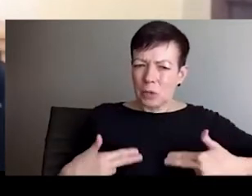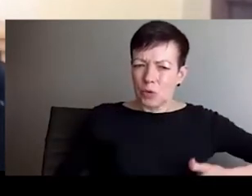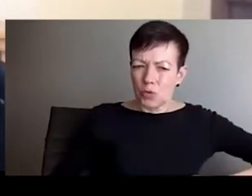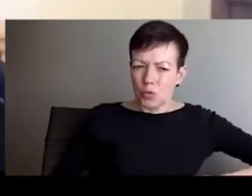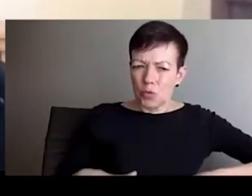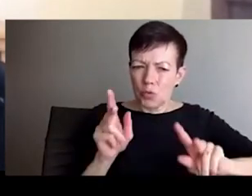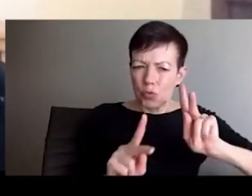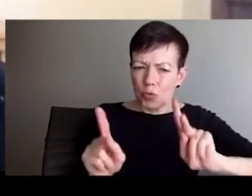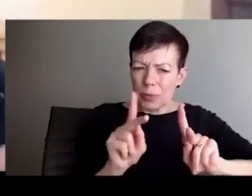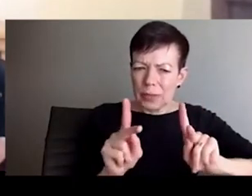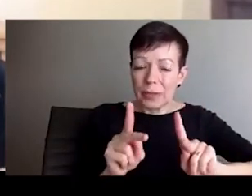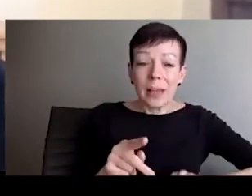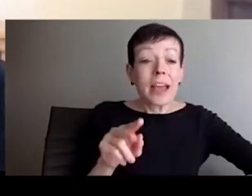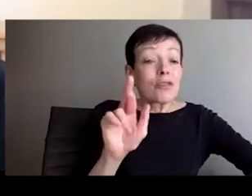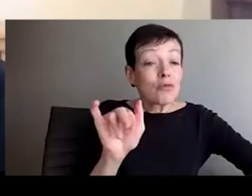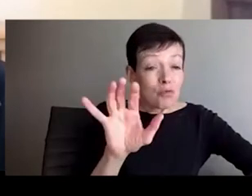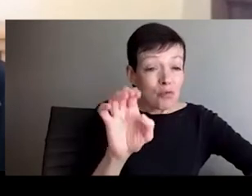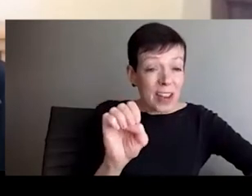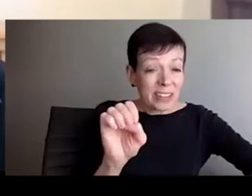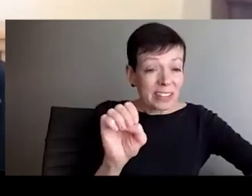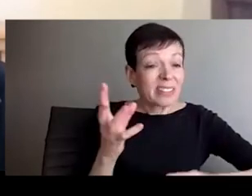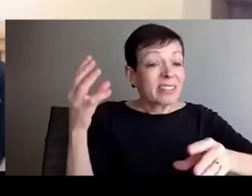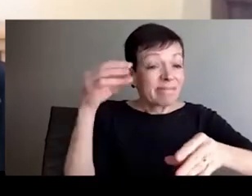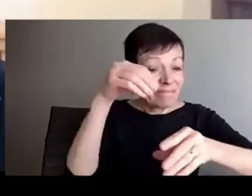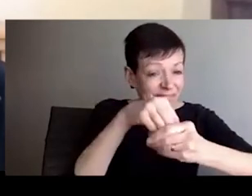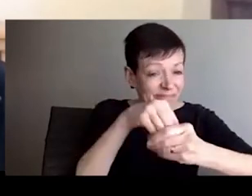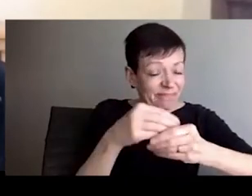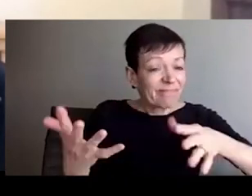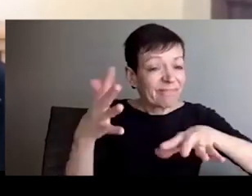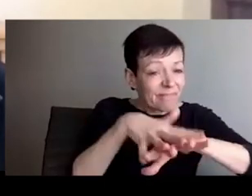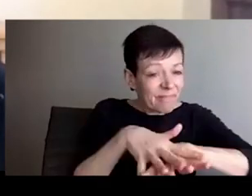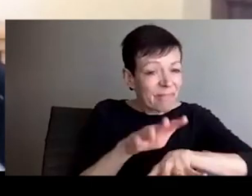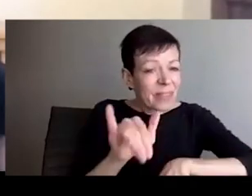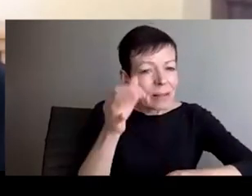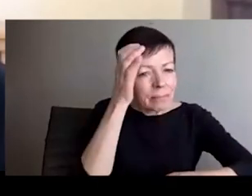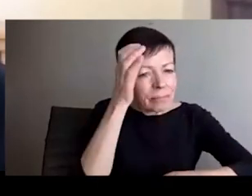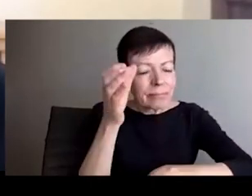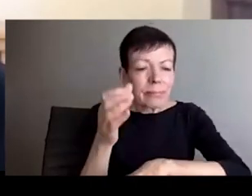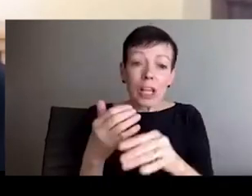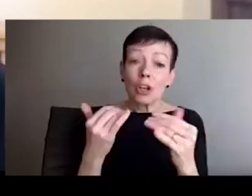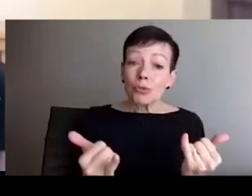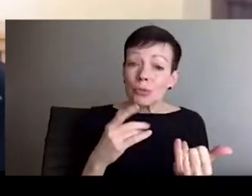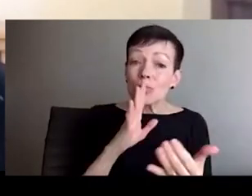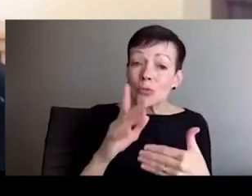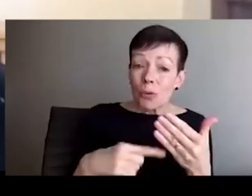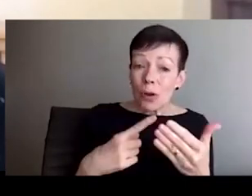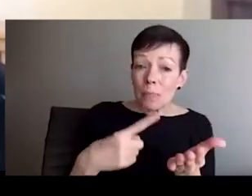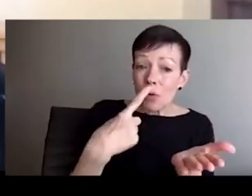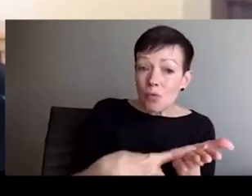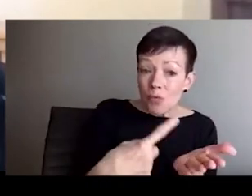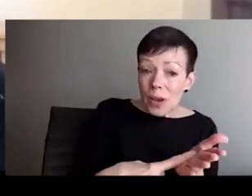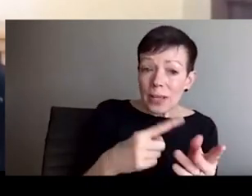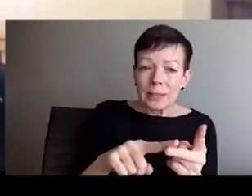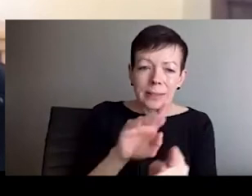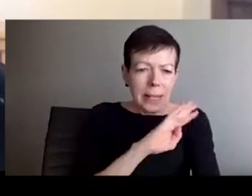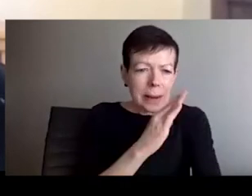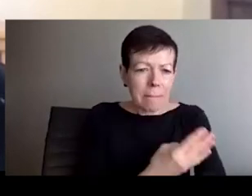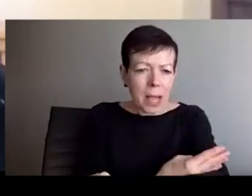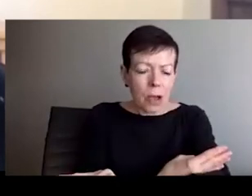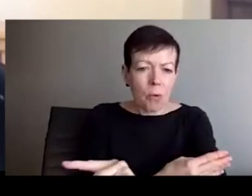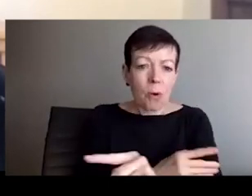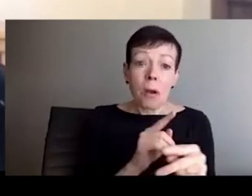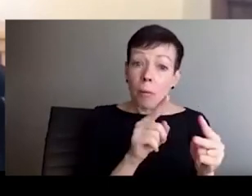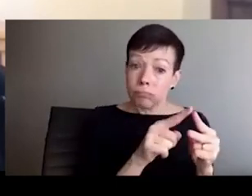we think about 17th and 18th century, early pseudoscience racial thought and scientific racism, this emanates,